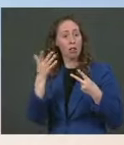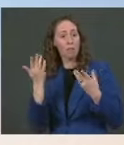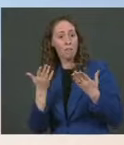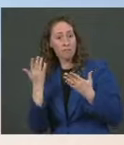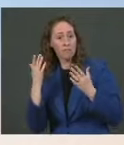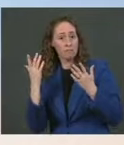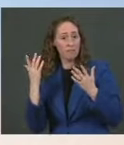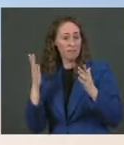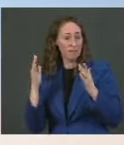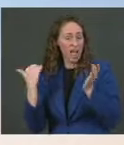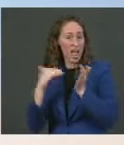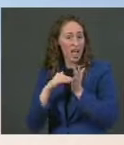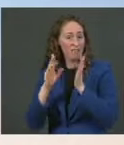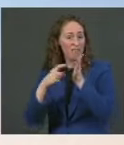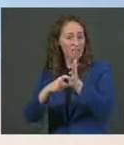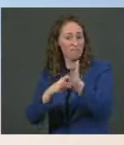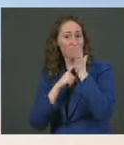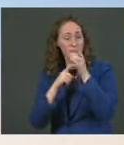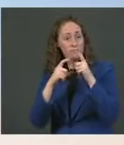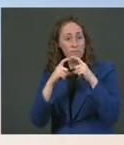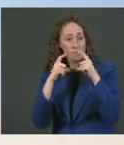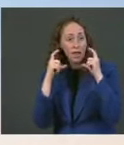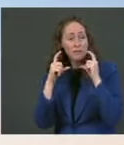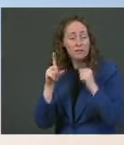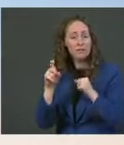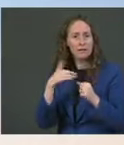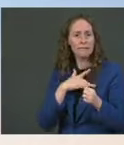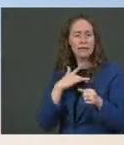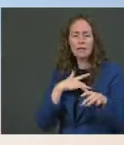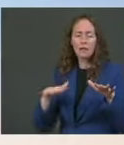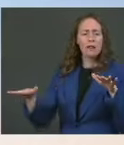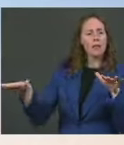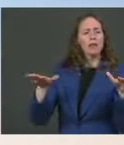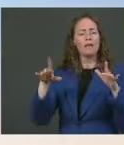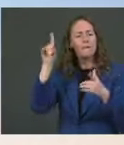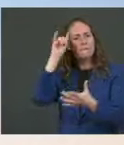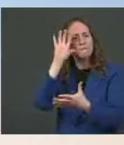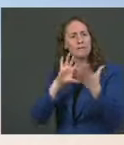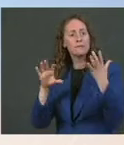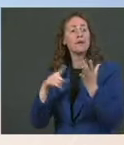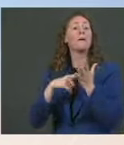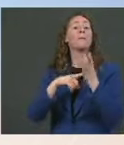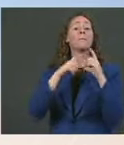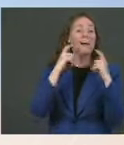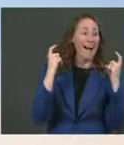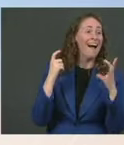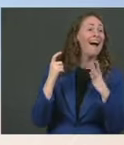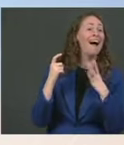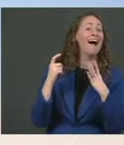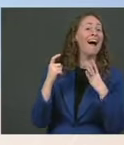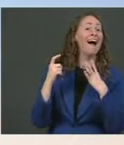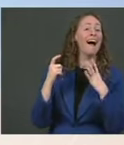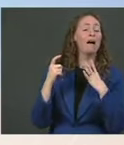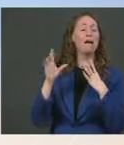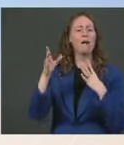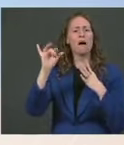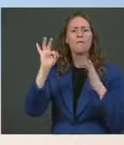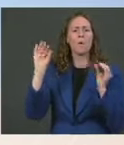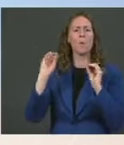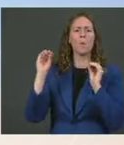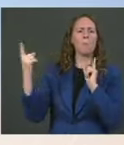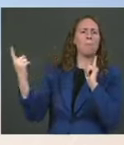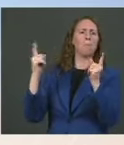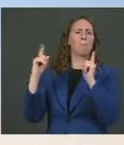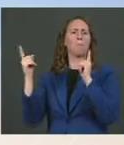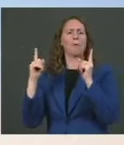it was, you know, kind of confusing that you only need to do it sometimes if it's high transmissibility, which is now the case, I think,